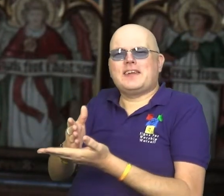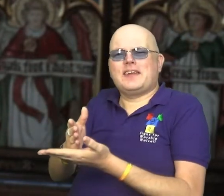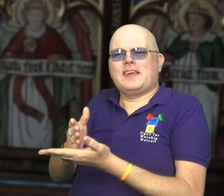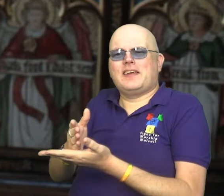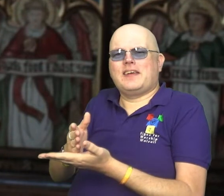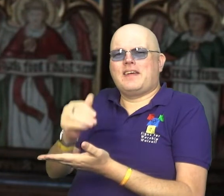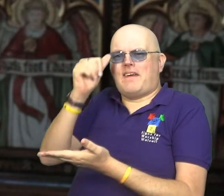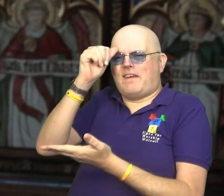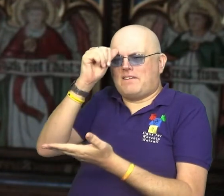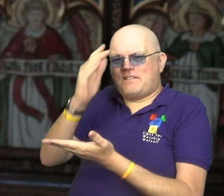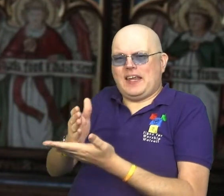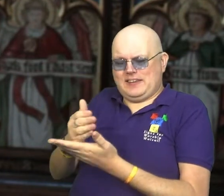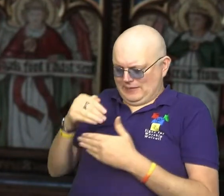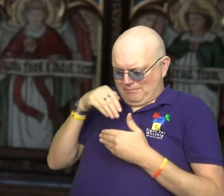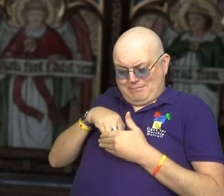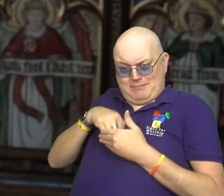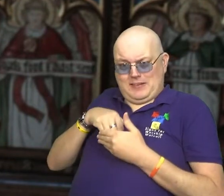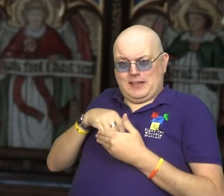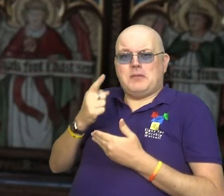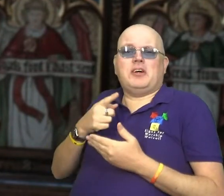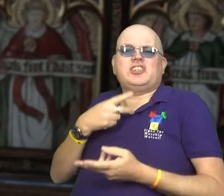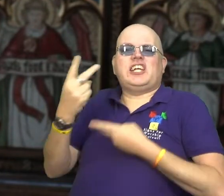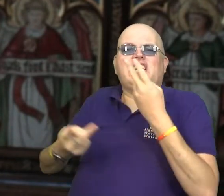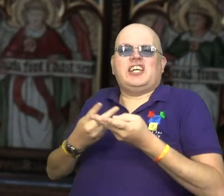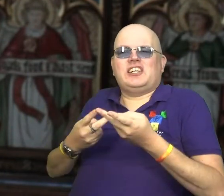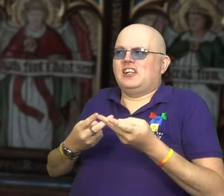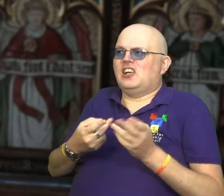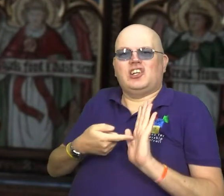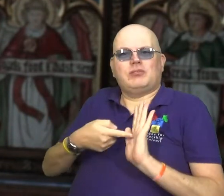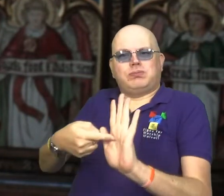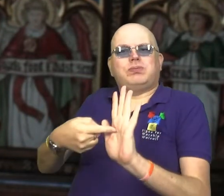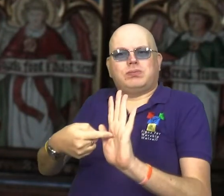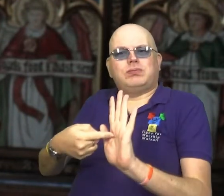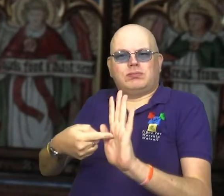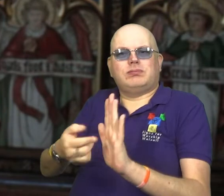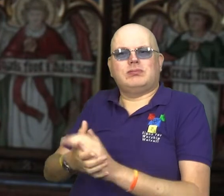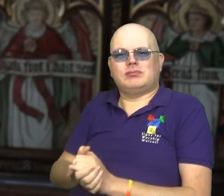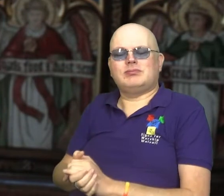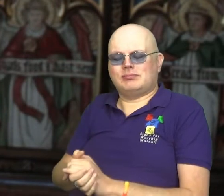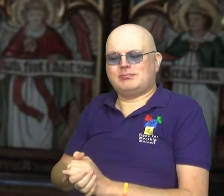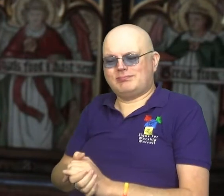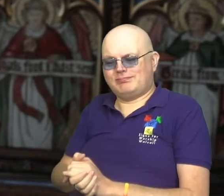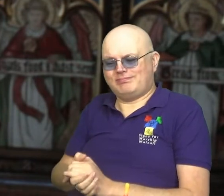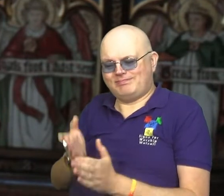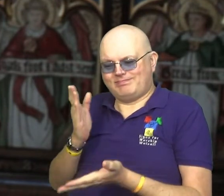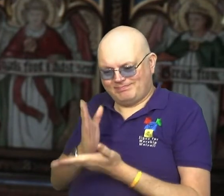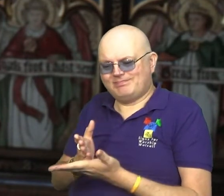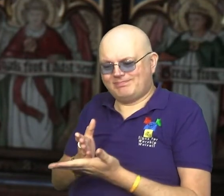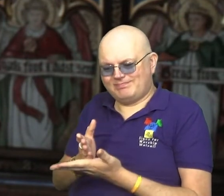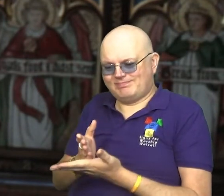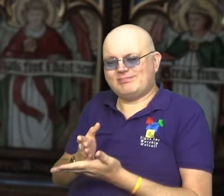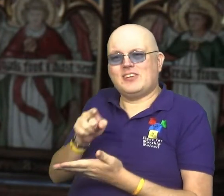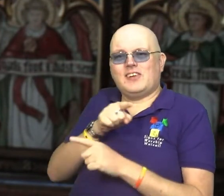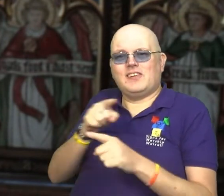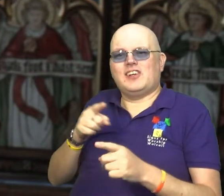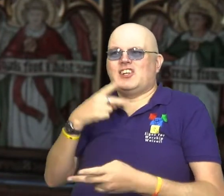Faith is an inward thing, whereas singing is an outward thing, and really,